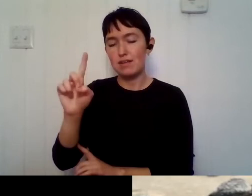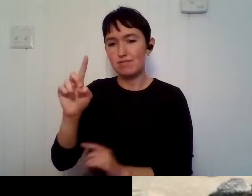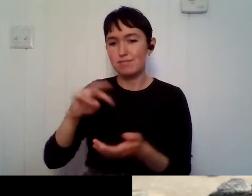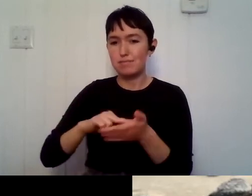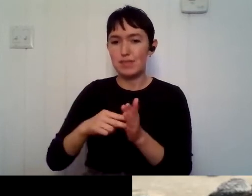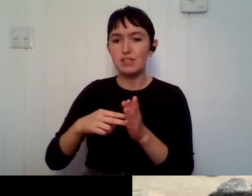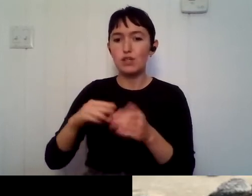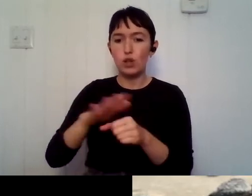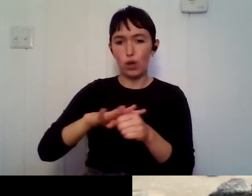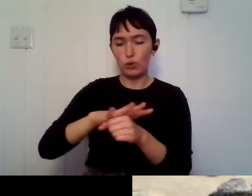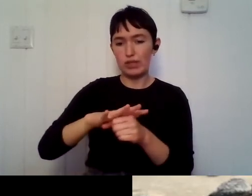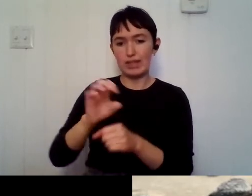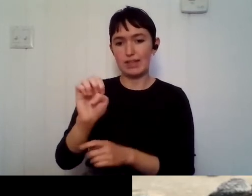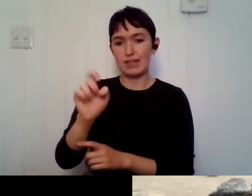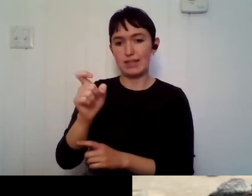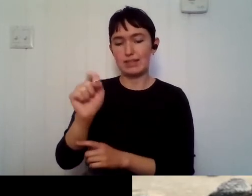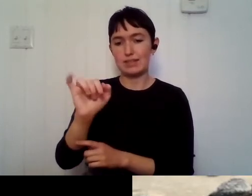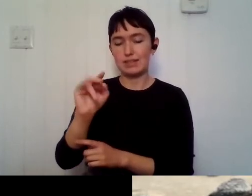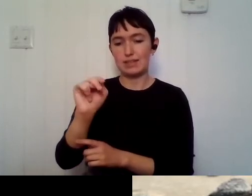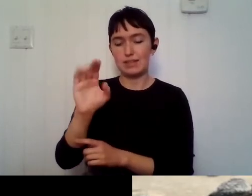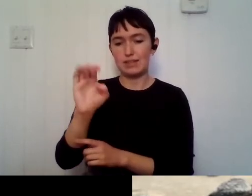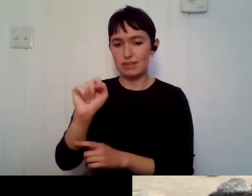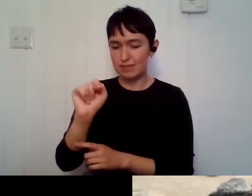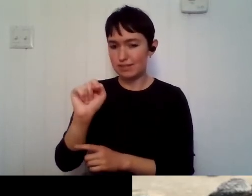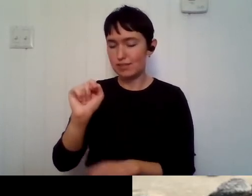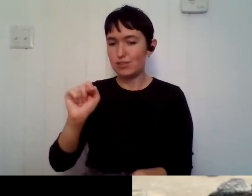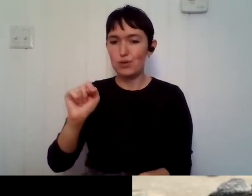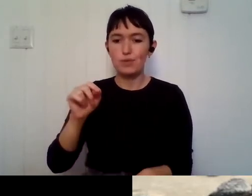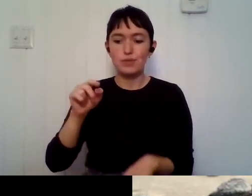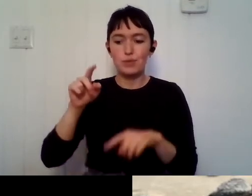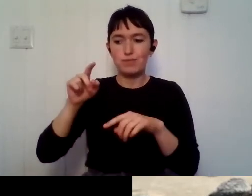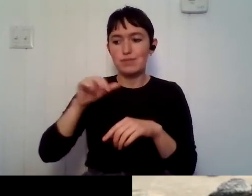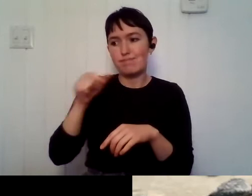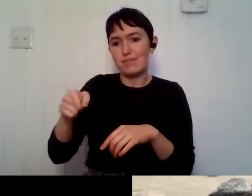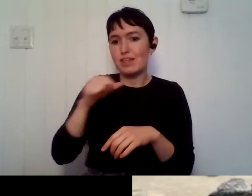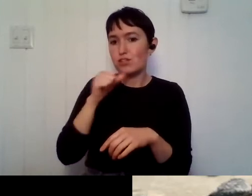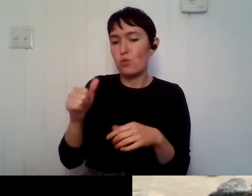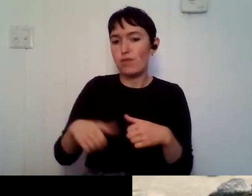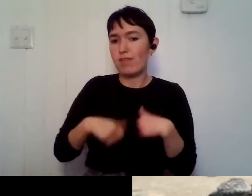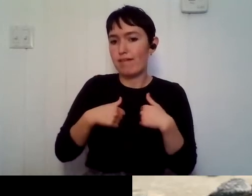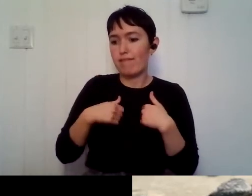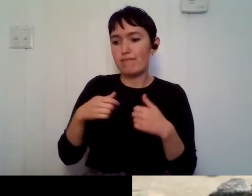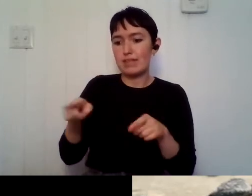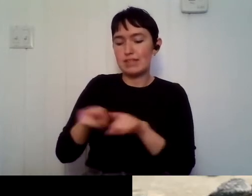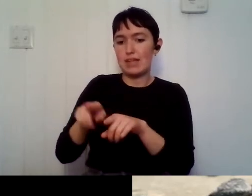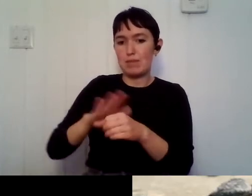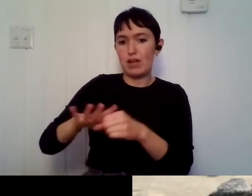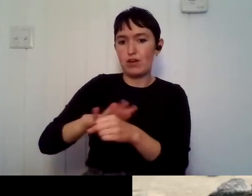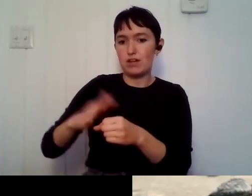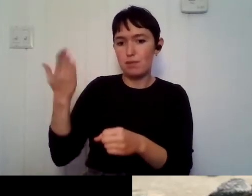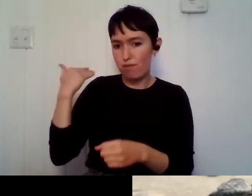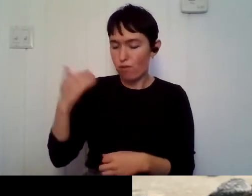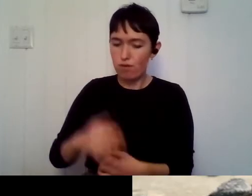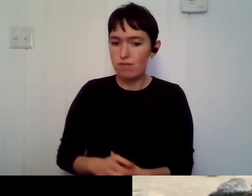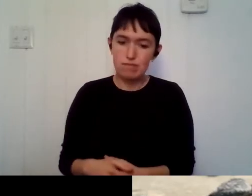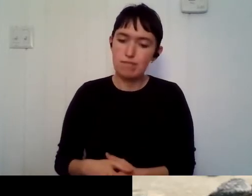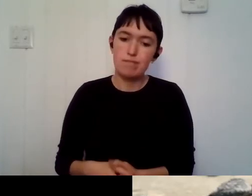extinct, but they're not no longer in the area that they were historically, their home range. Um, so a lot of